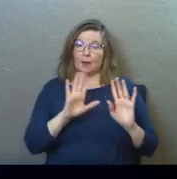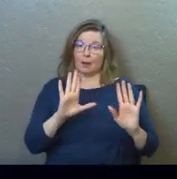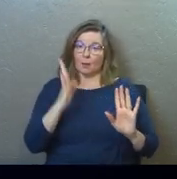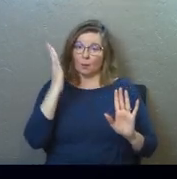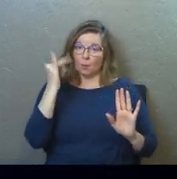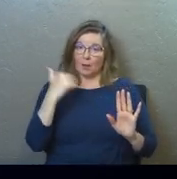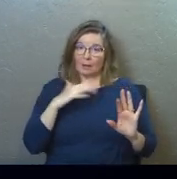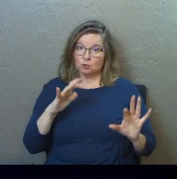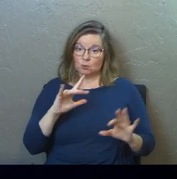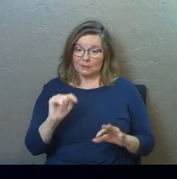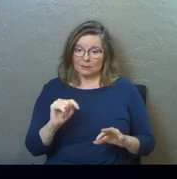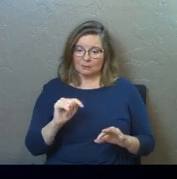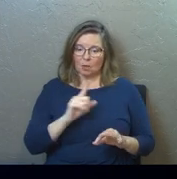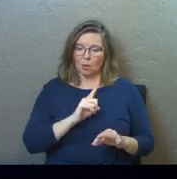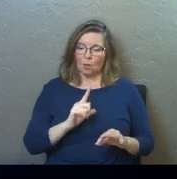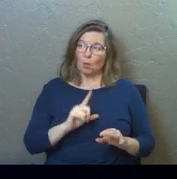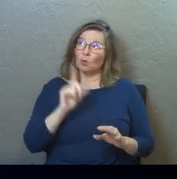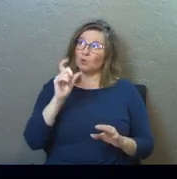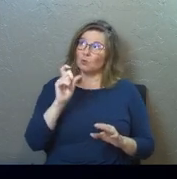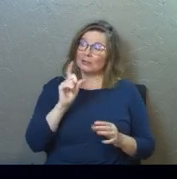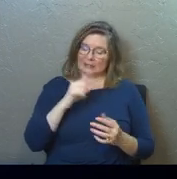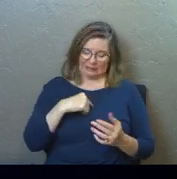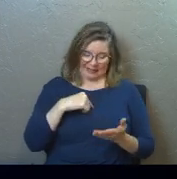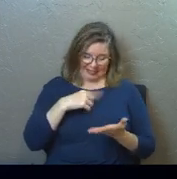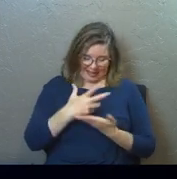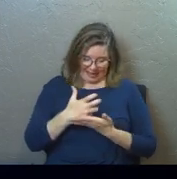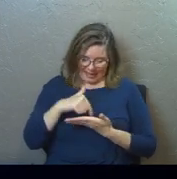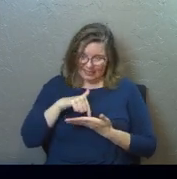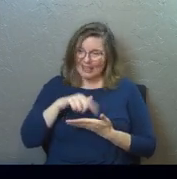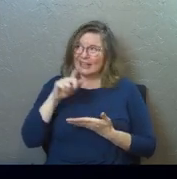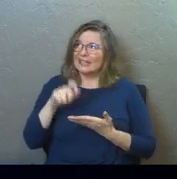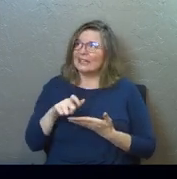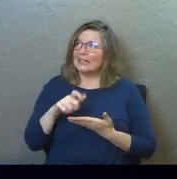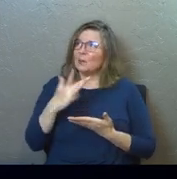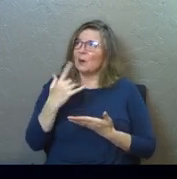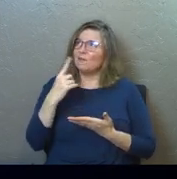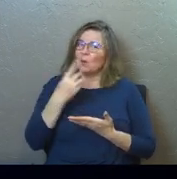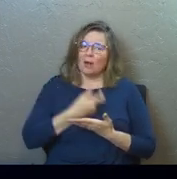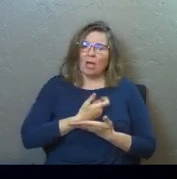here's why I'm doing it. Lord, you need to meet that ache in a different way.